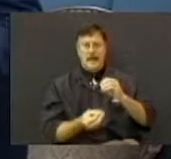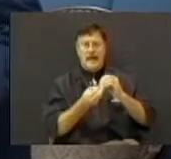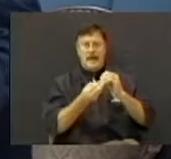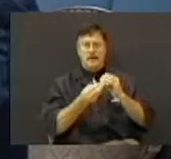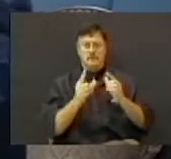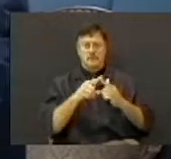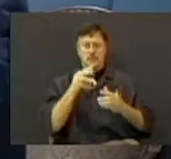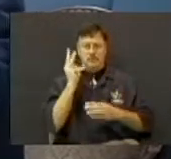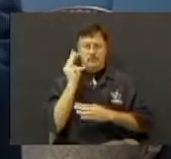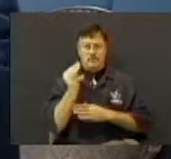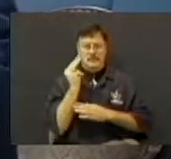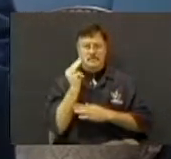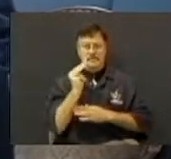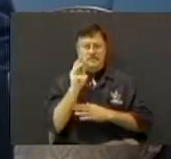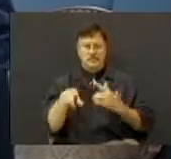right?